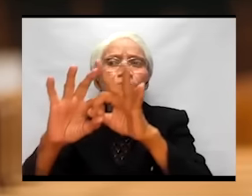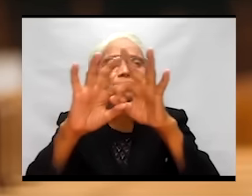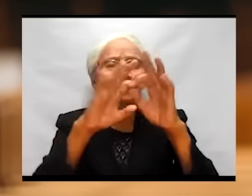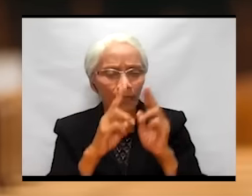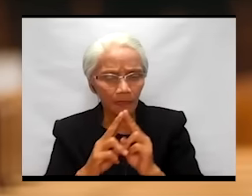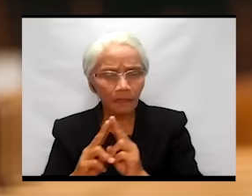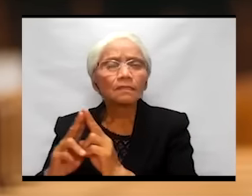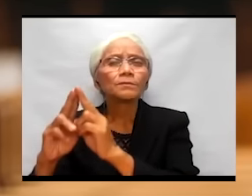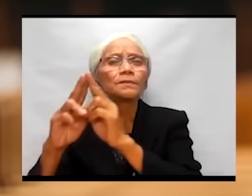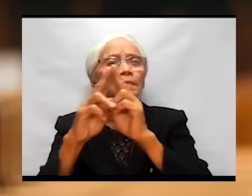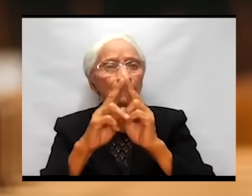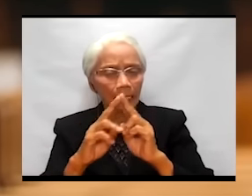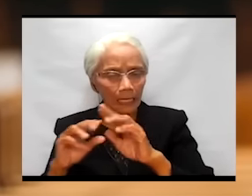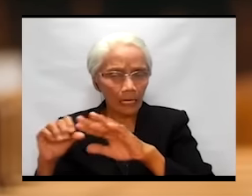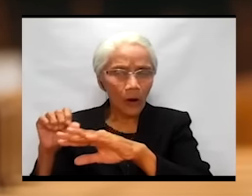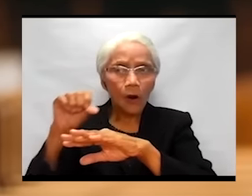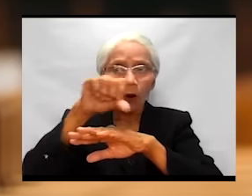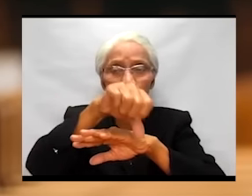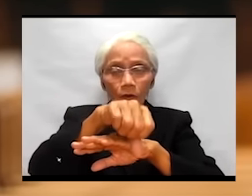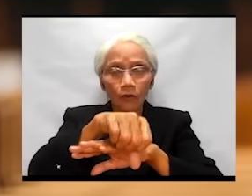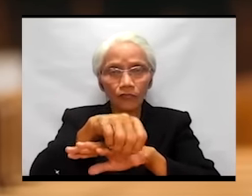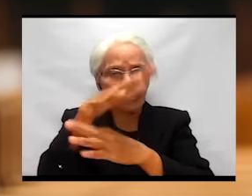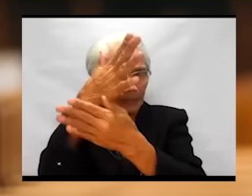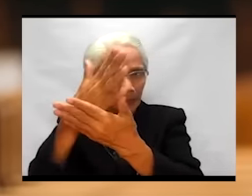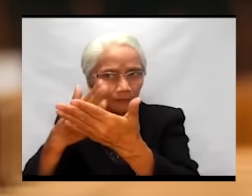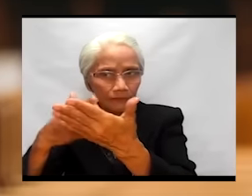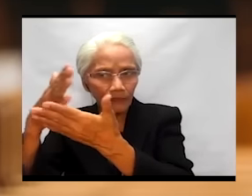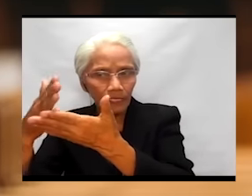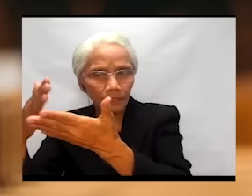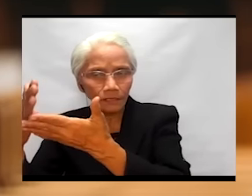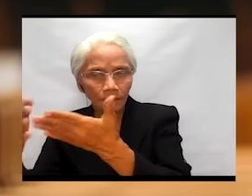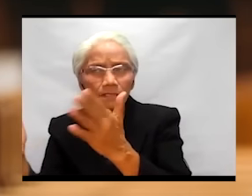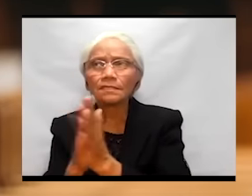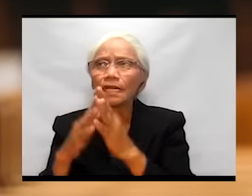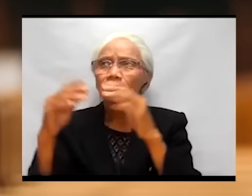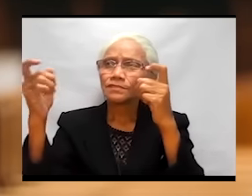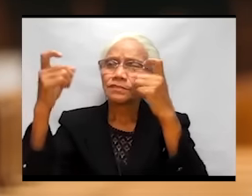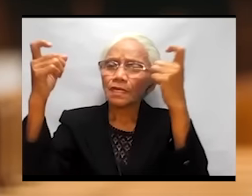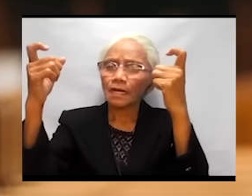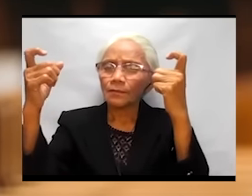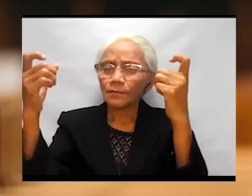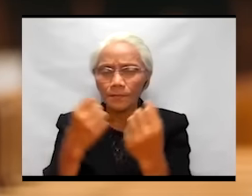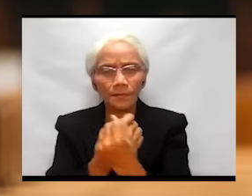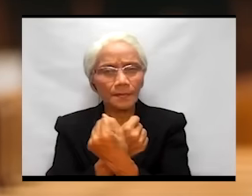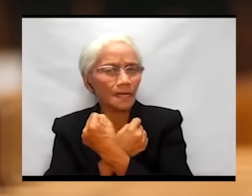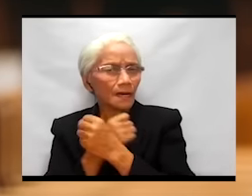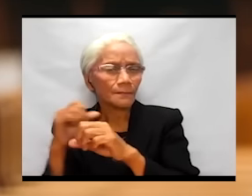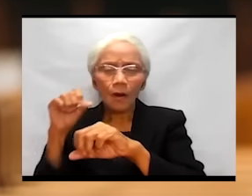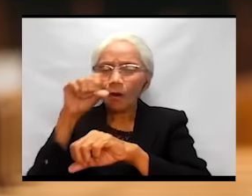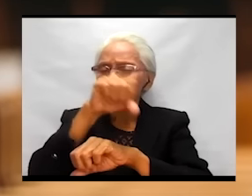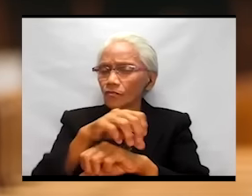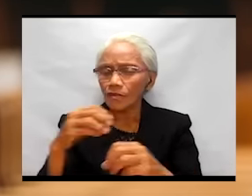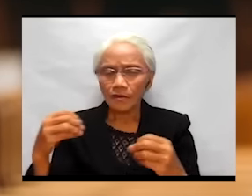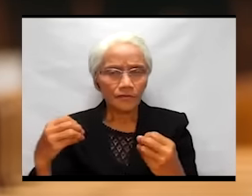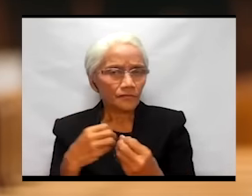and unity over division, the triumph of love over fear.